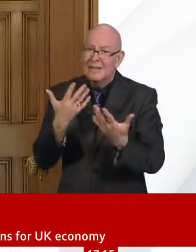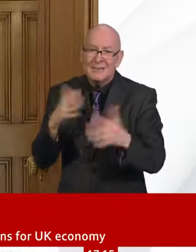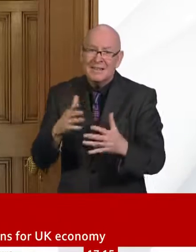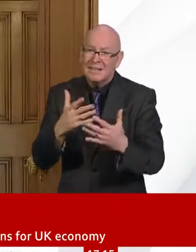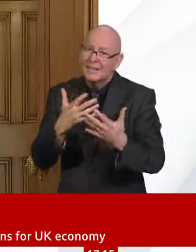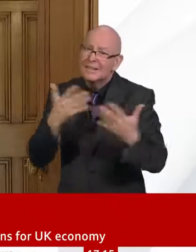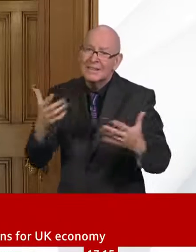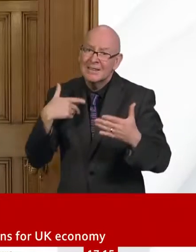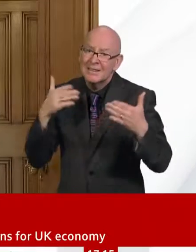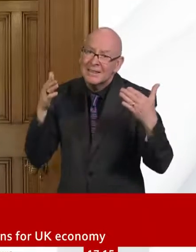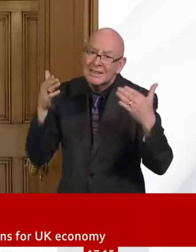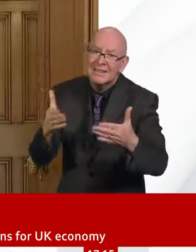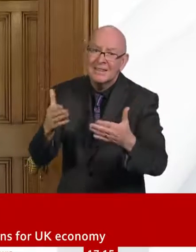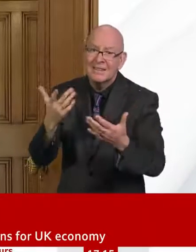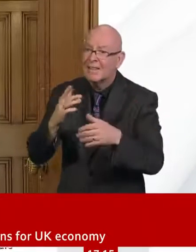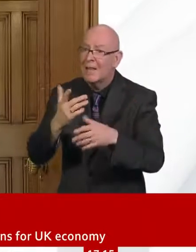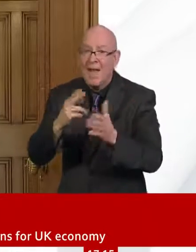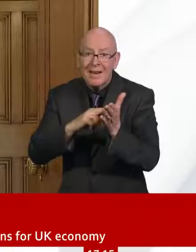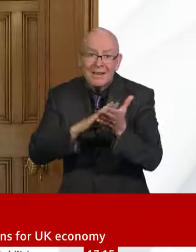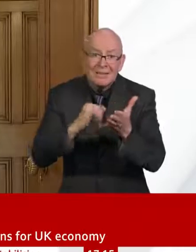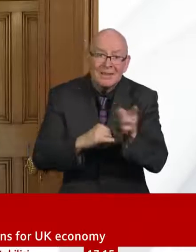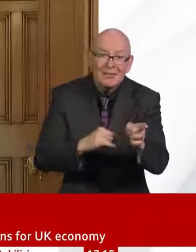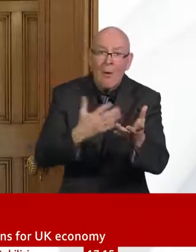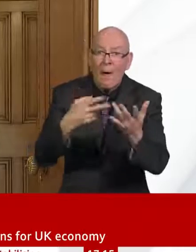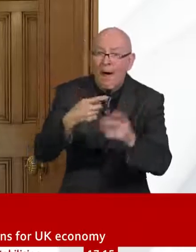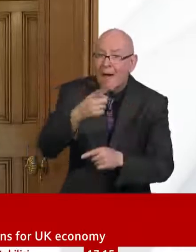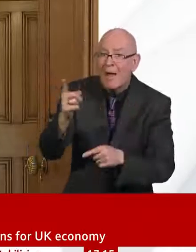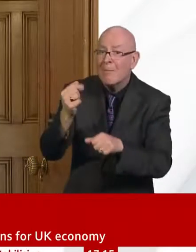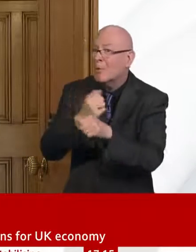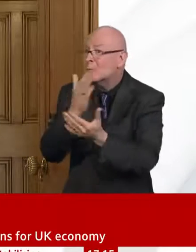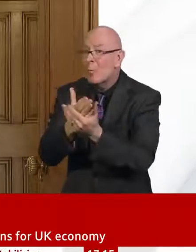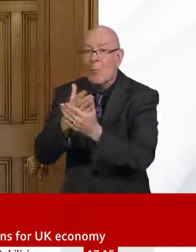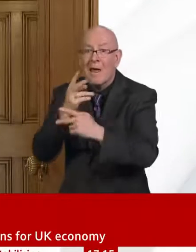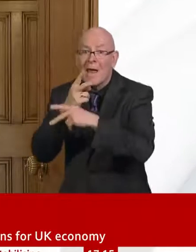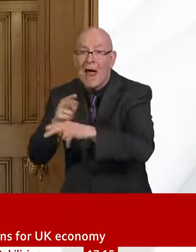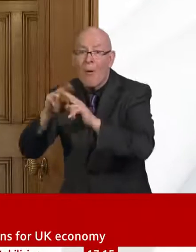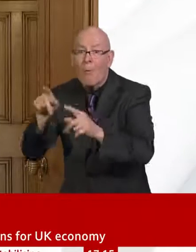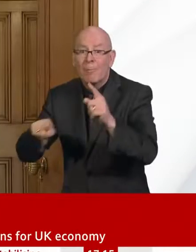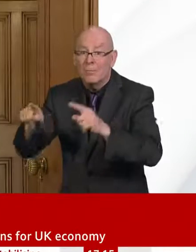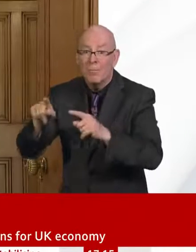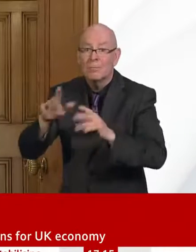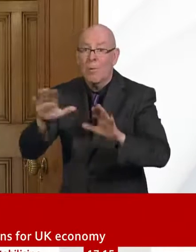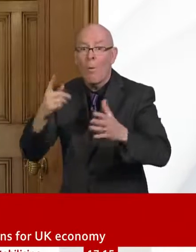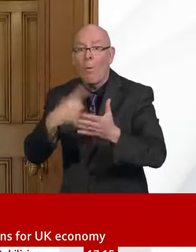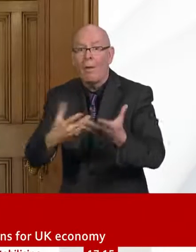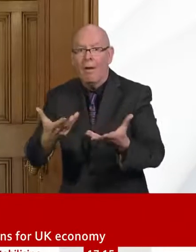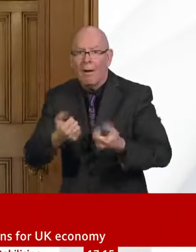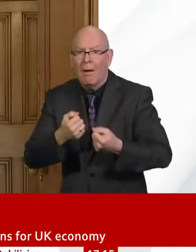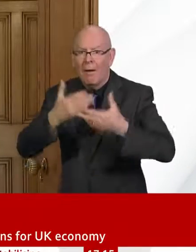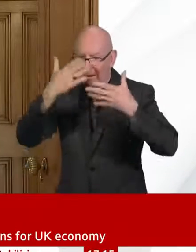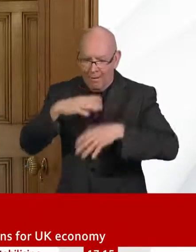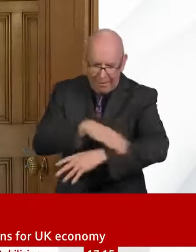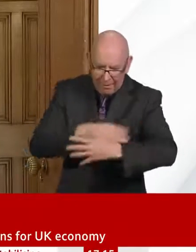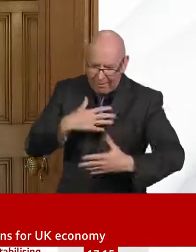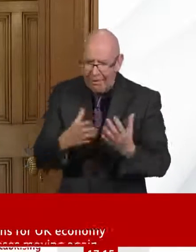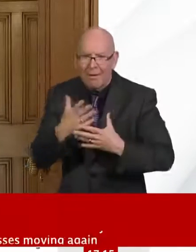no desire not to respect what's happening in care homes and to provide that data. And as Yvonne could talk about in a second, we're actually working with the ONS to